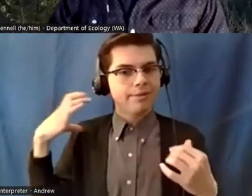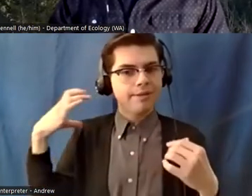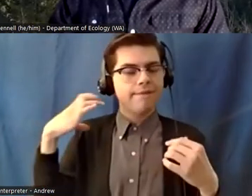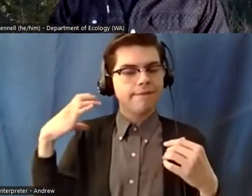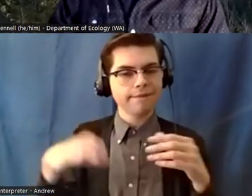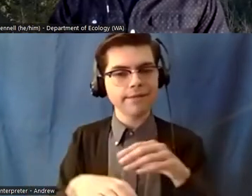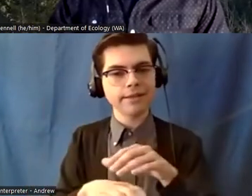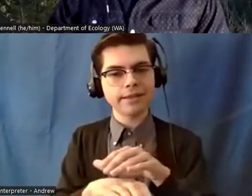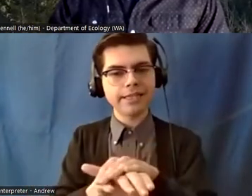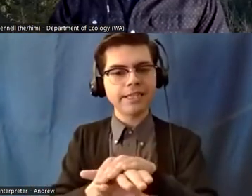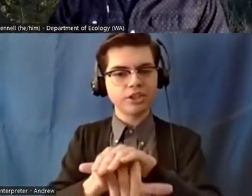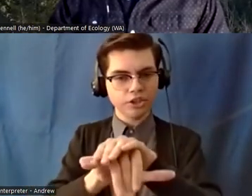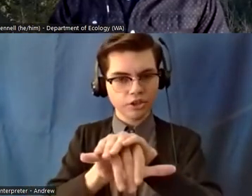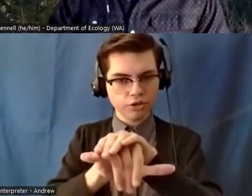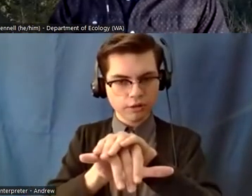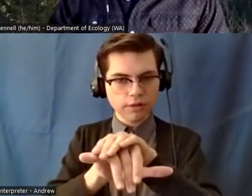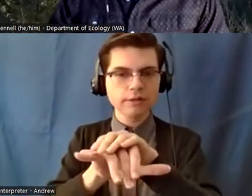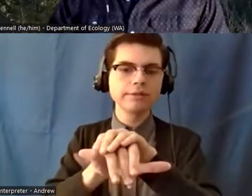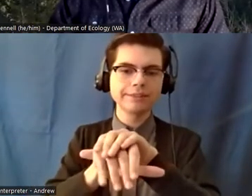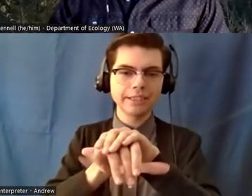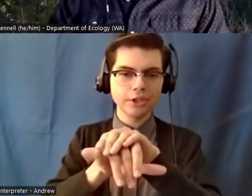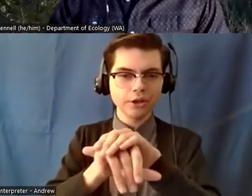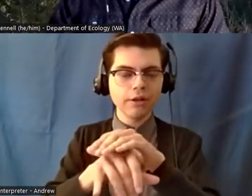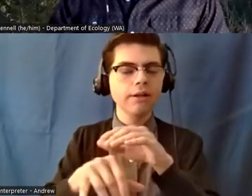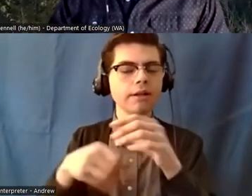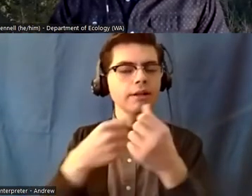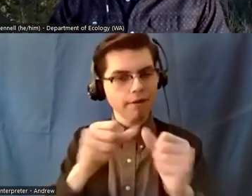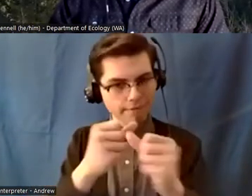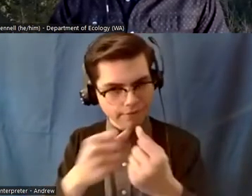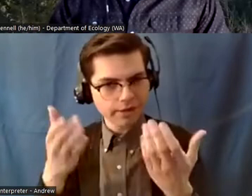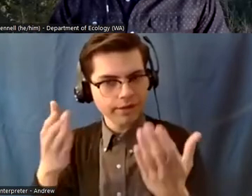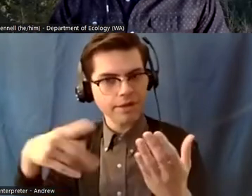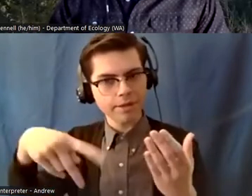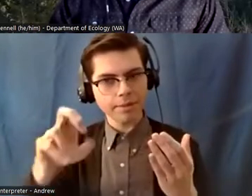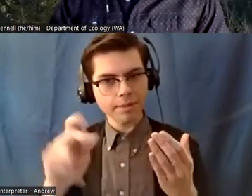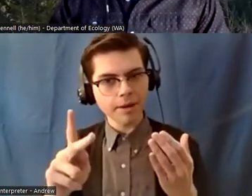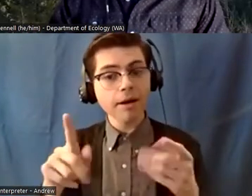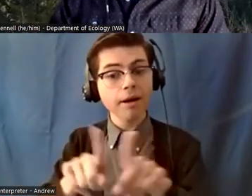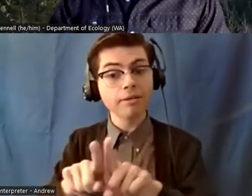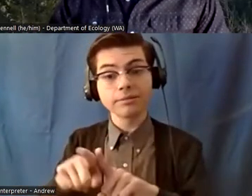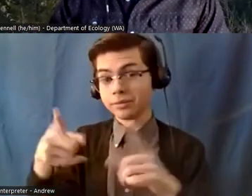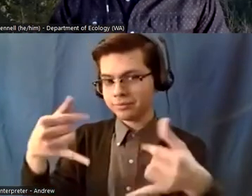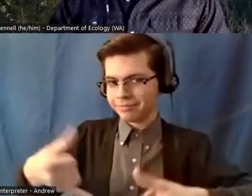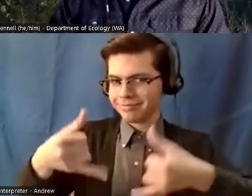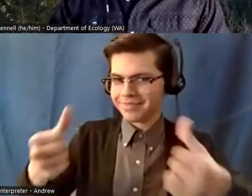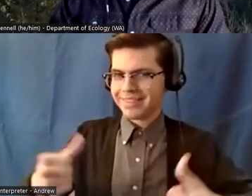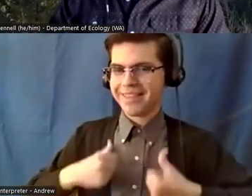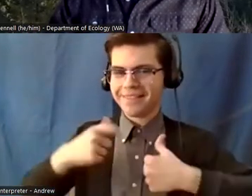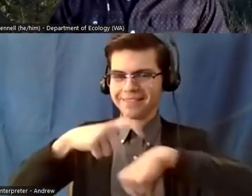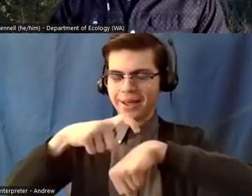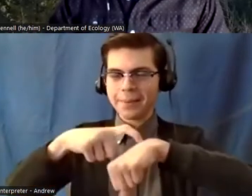also recently or excuse me uh not necessarily recently uh you'd let us know when you received a lifetime achievement award for the